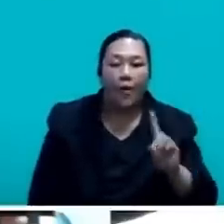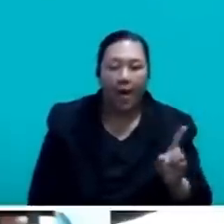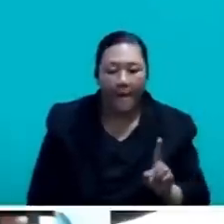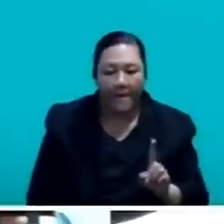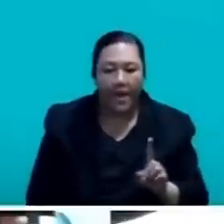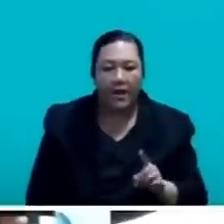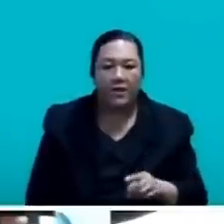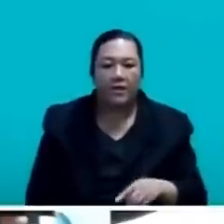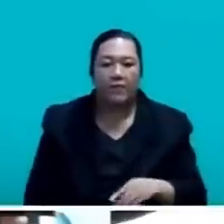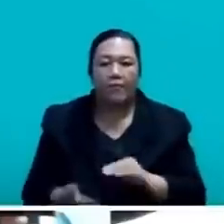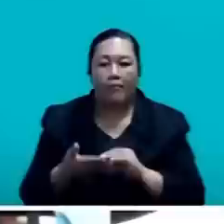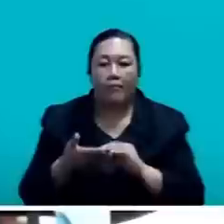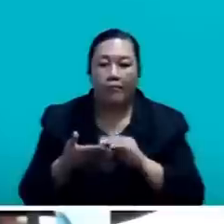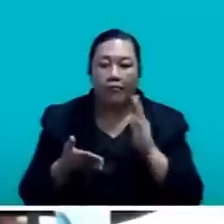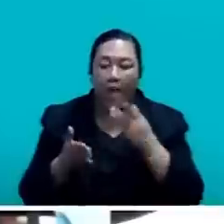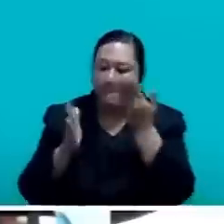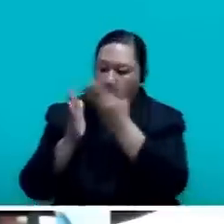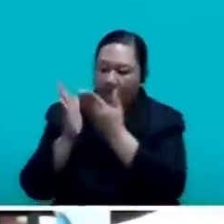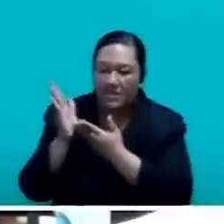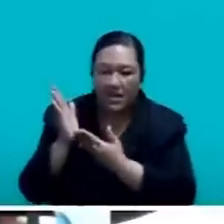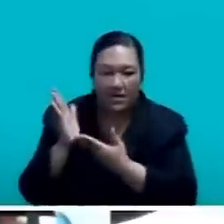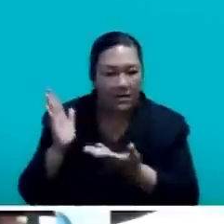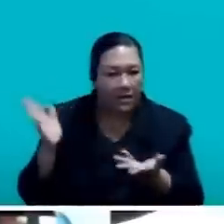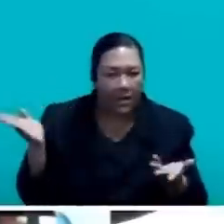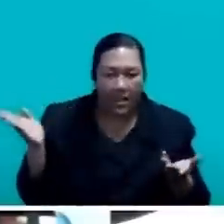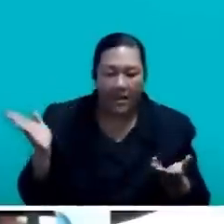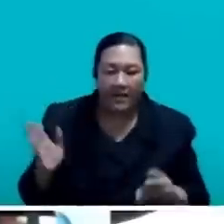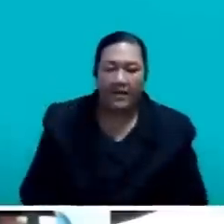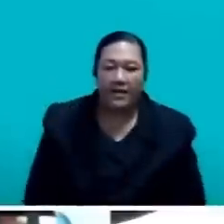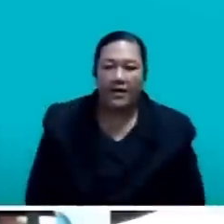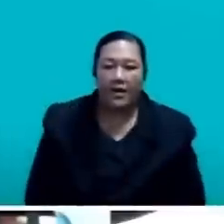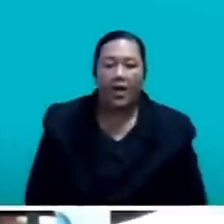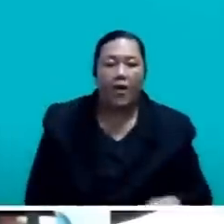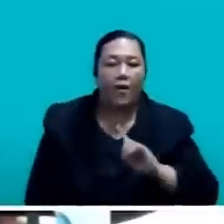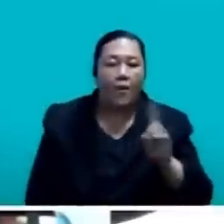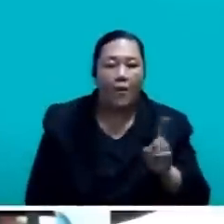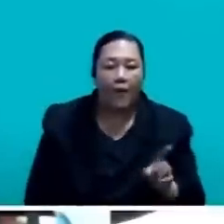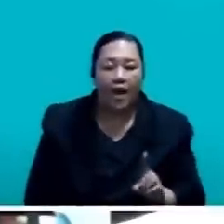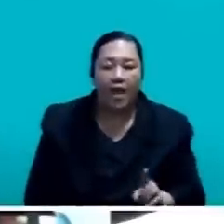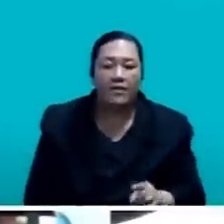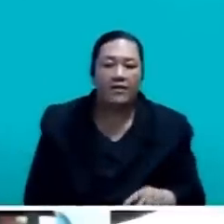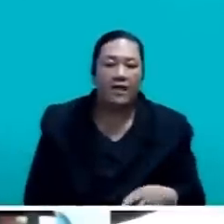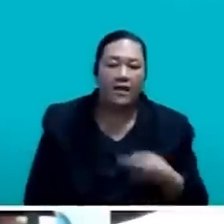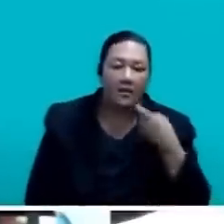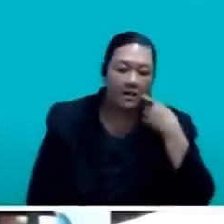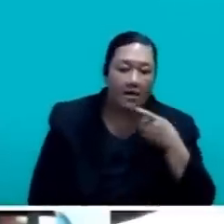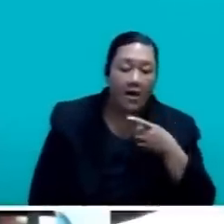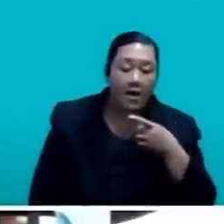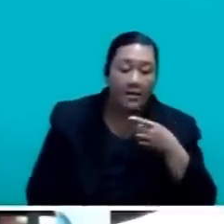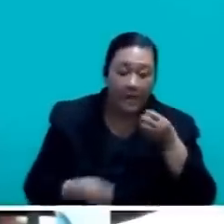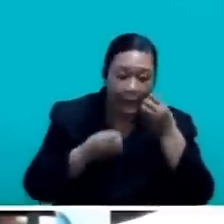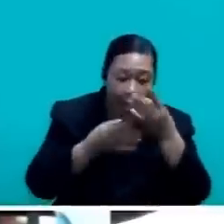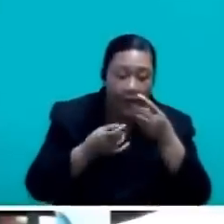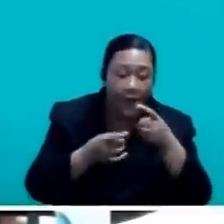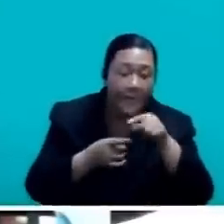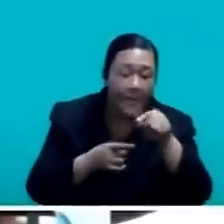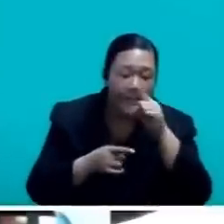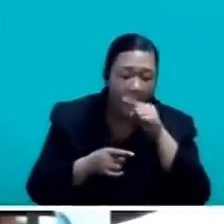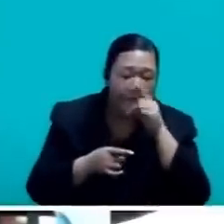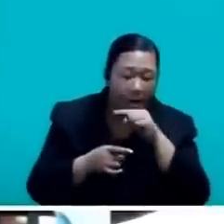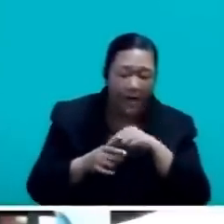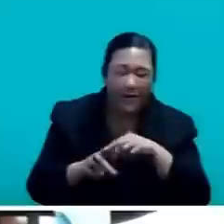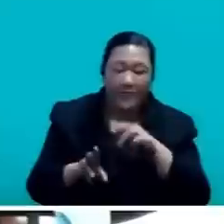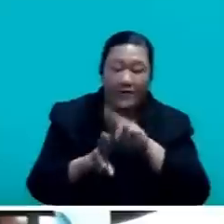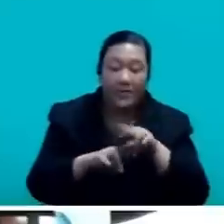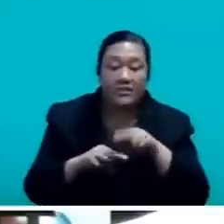what they budgeted for. They enticed the people of Fiji that they will spend, and yet they didn't